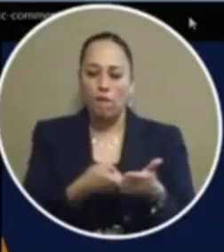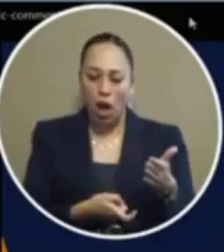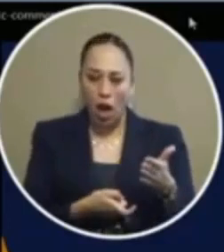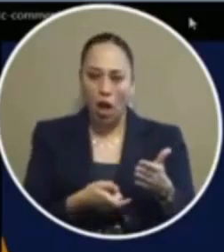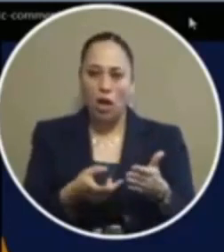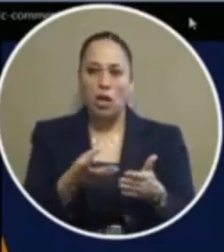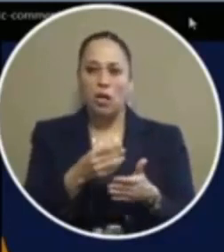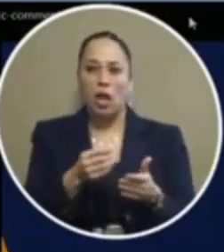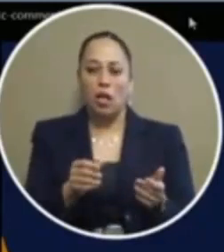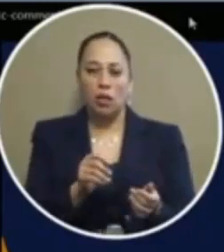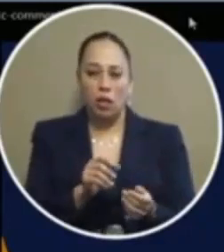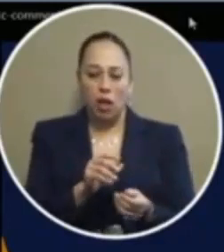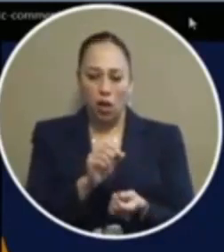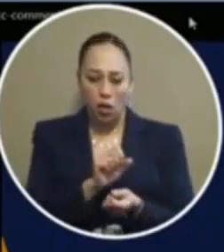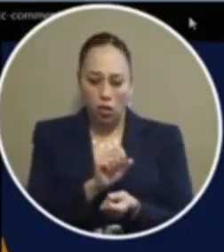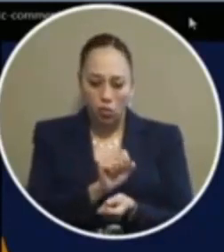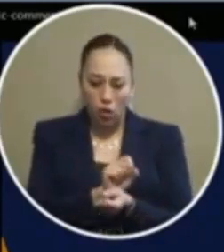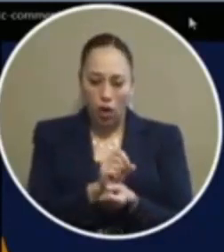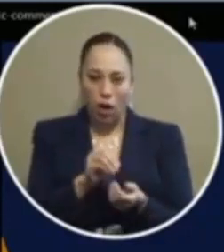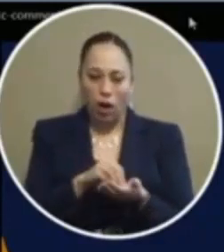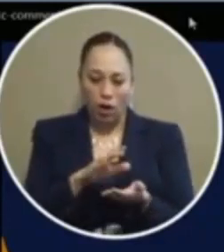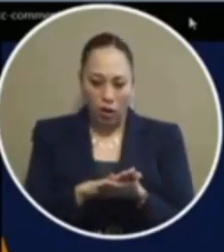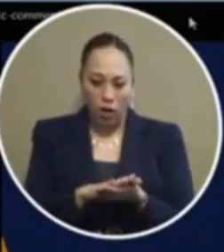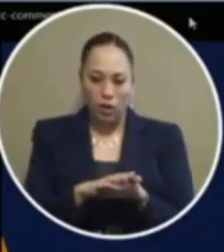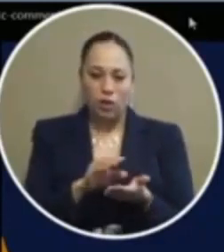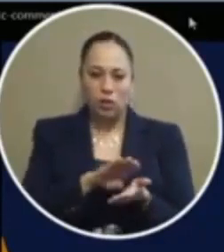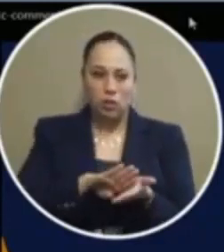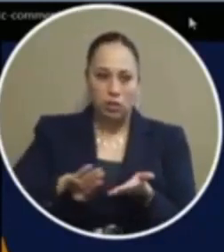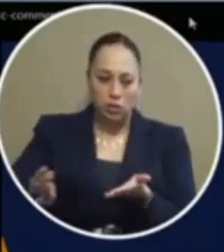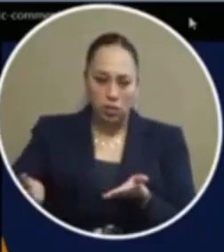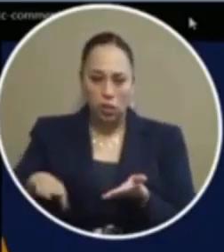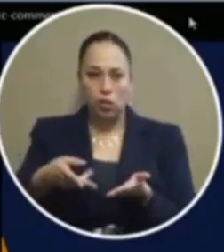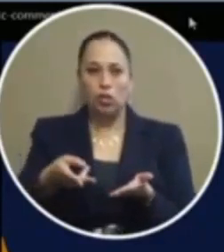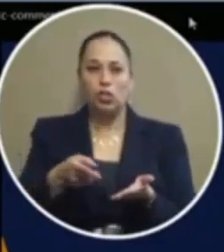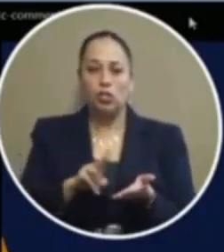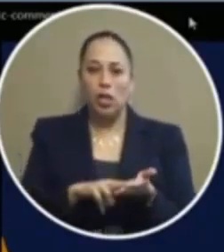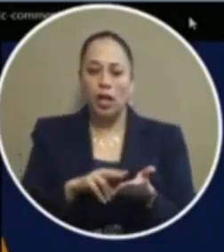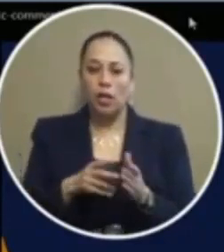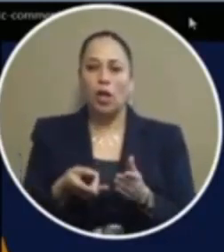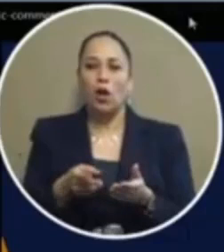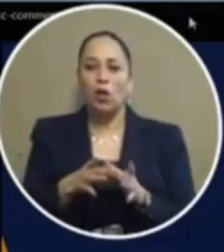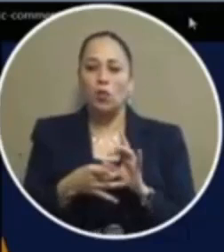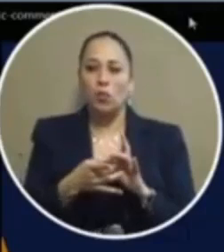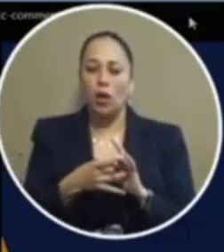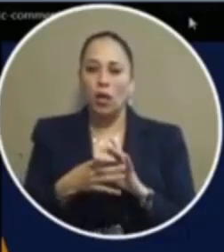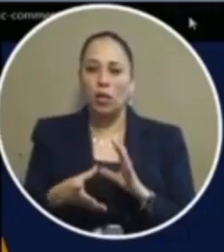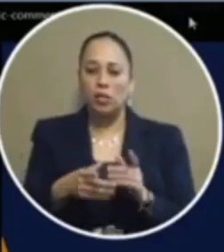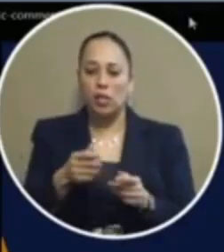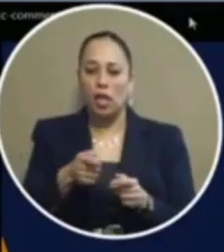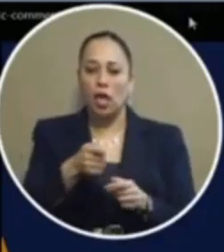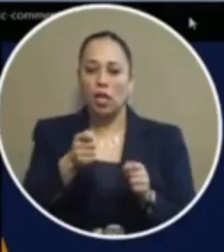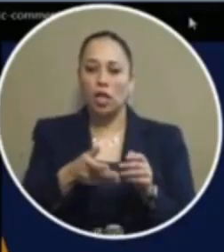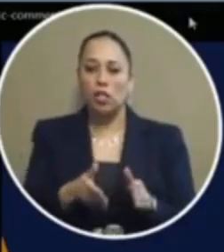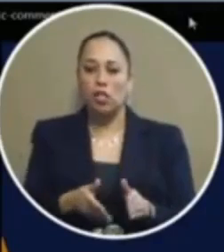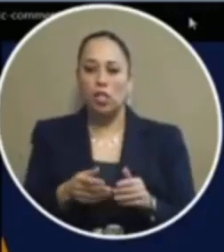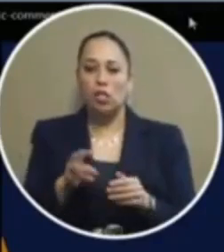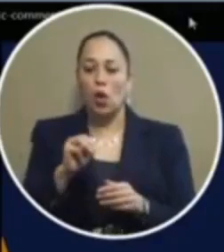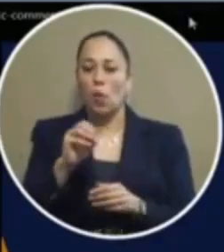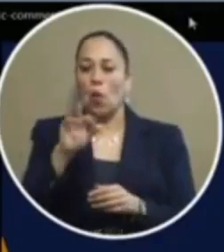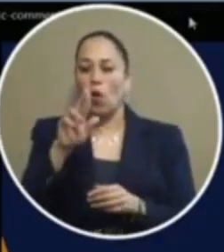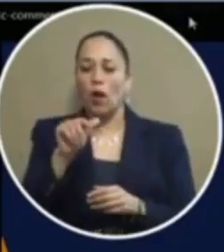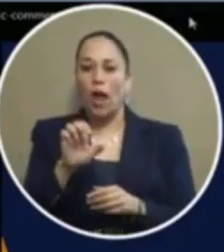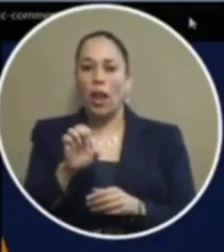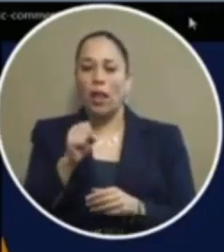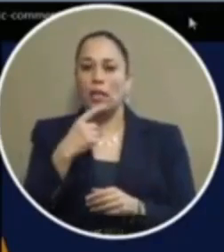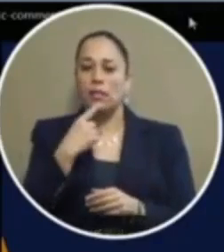and arrest records and stuff like that let's take the arrest record off let's do site and release or as the judge morales uh an hour ago or so